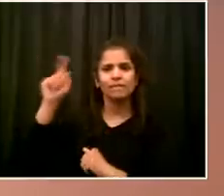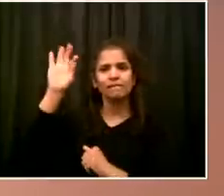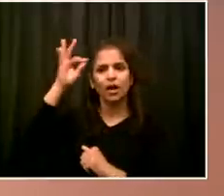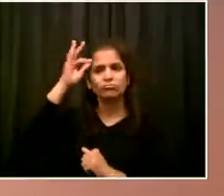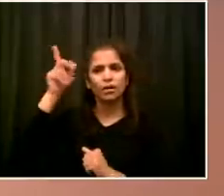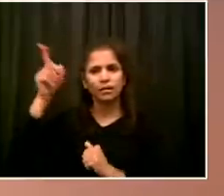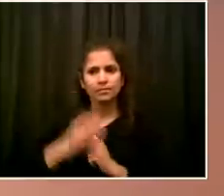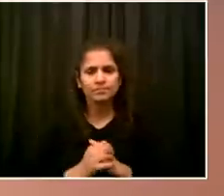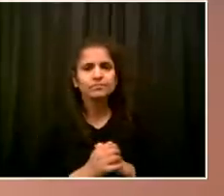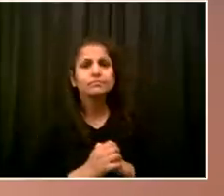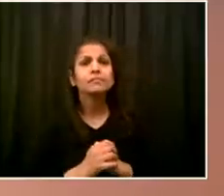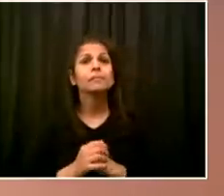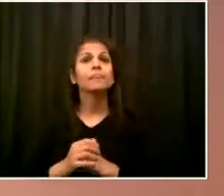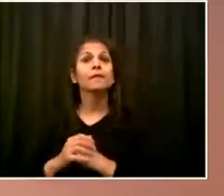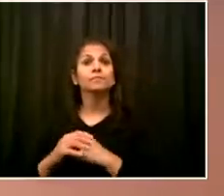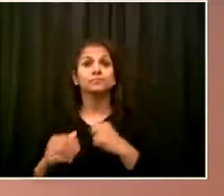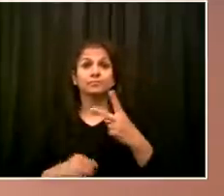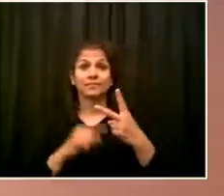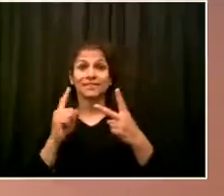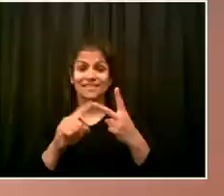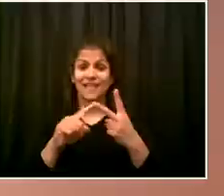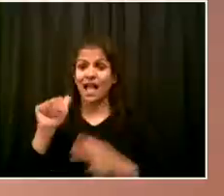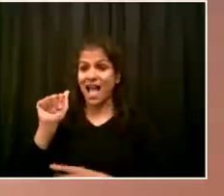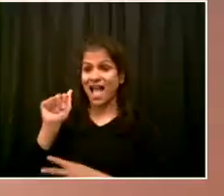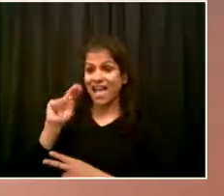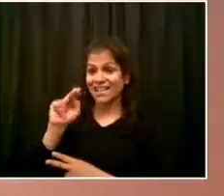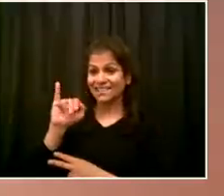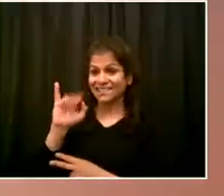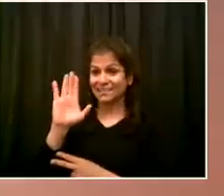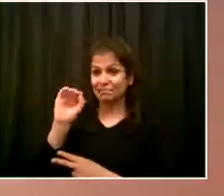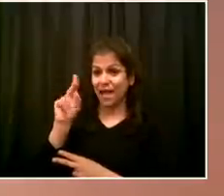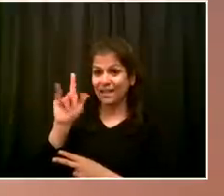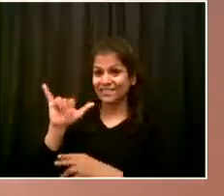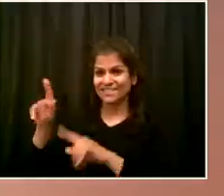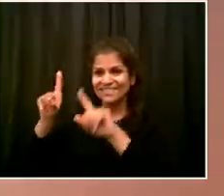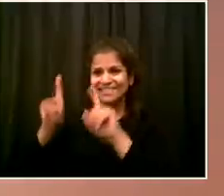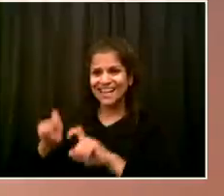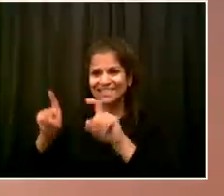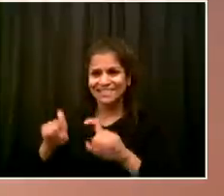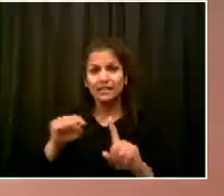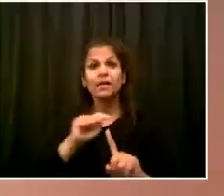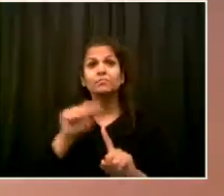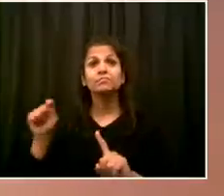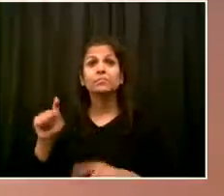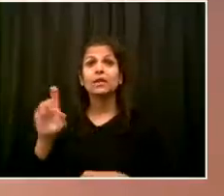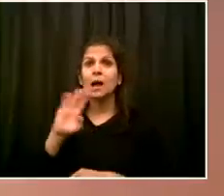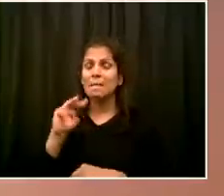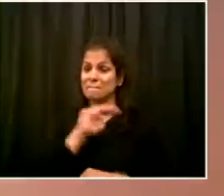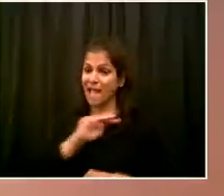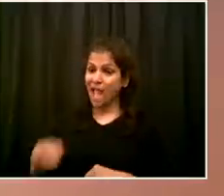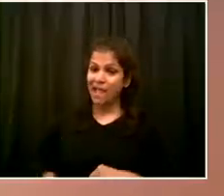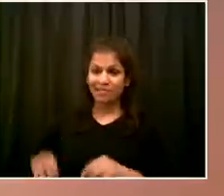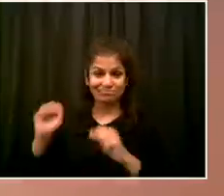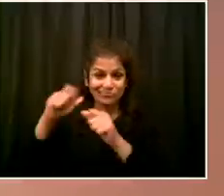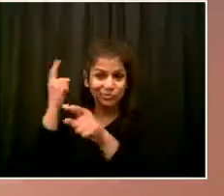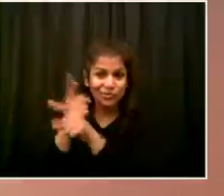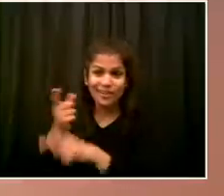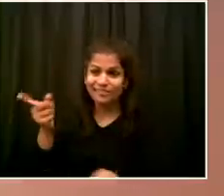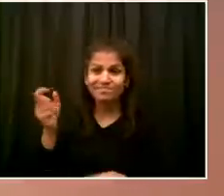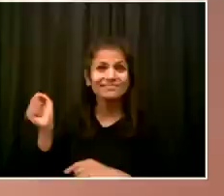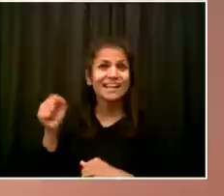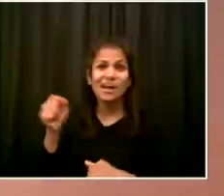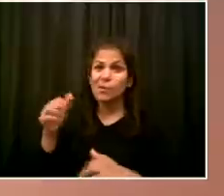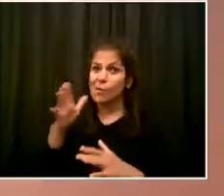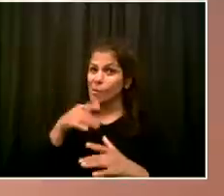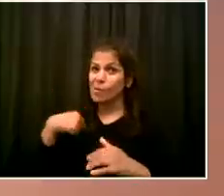clearly. And there are, as we've discussed, also potentially ethical and legal issues regarding the use of some type of immunity passport for